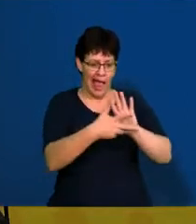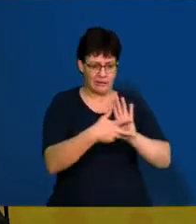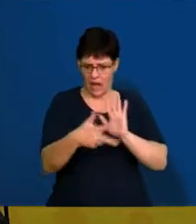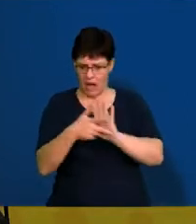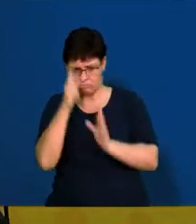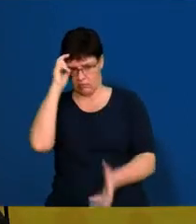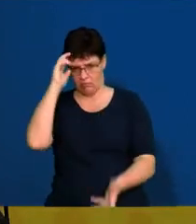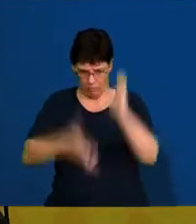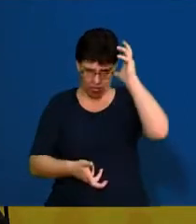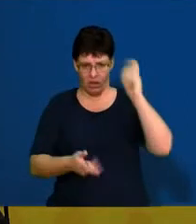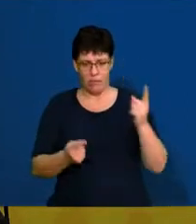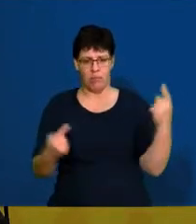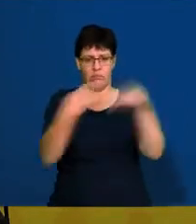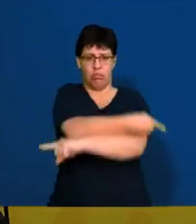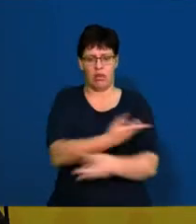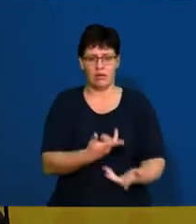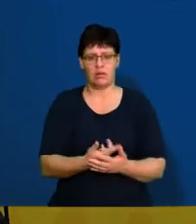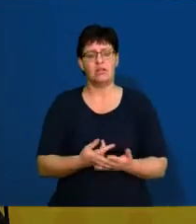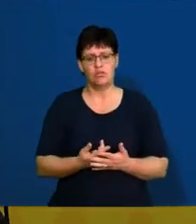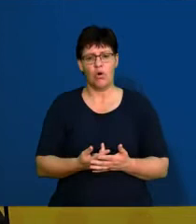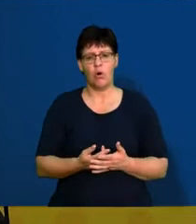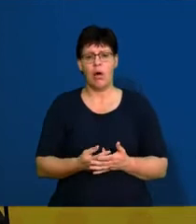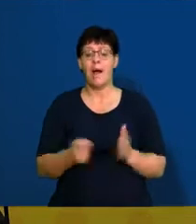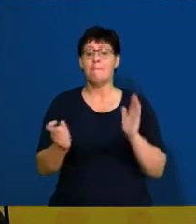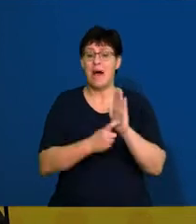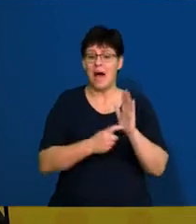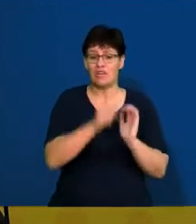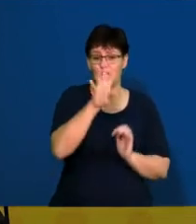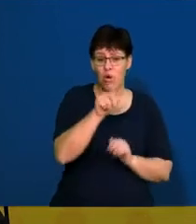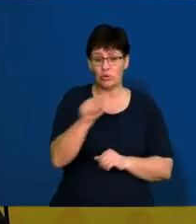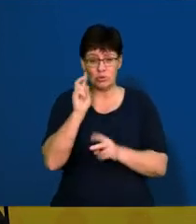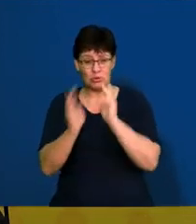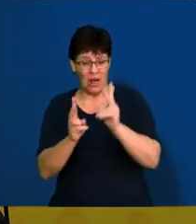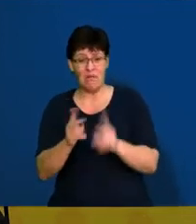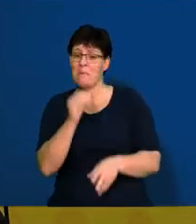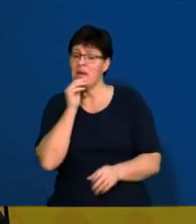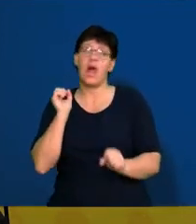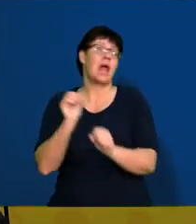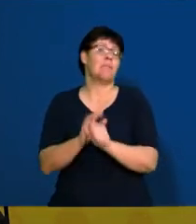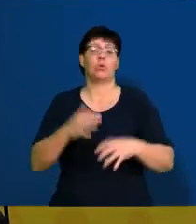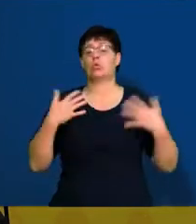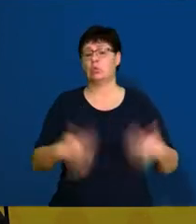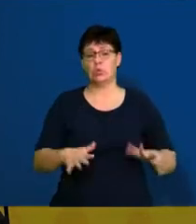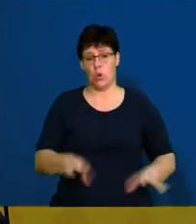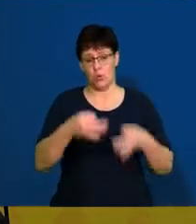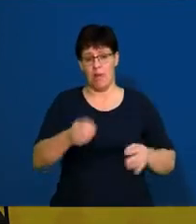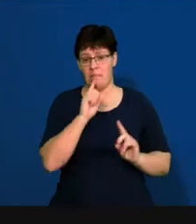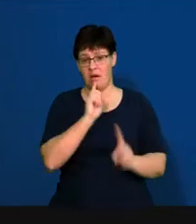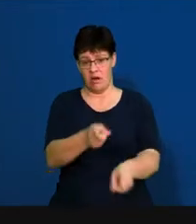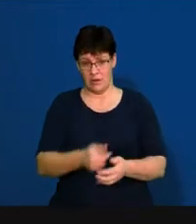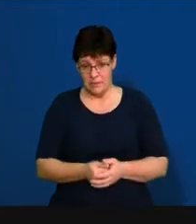and there you're losing from four to potentially 12 marks, which is going to make a massive impact on your paper there.